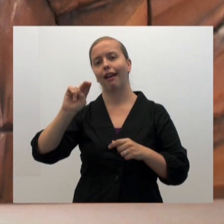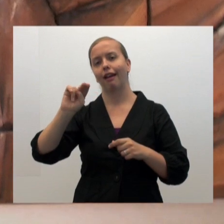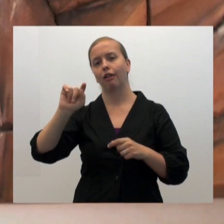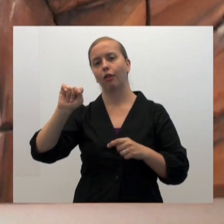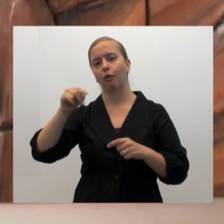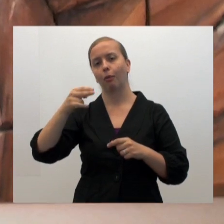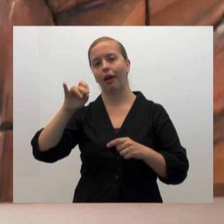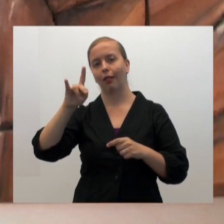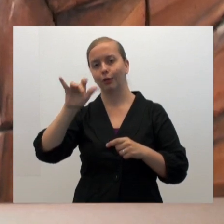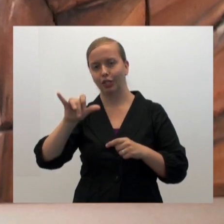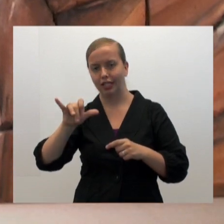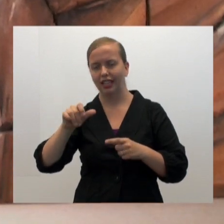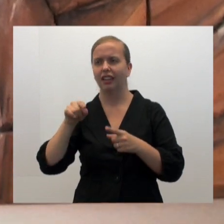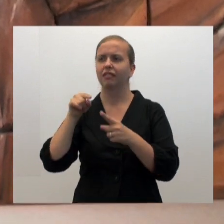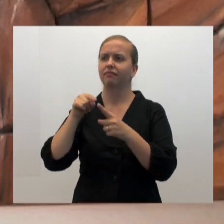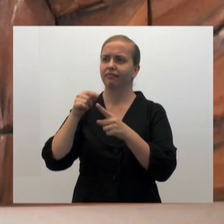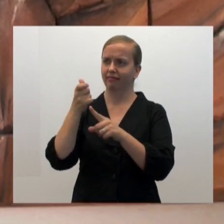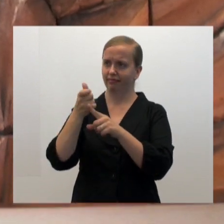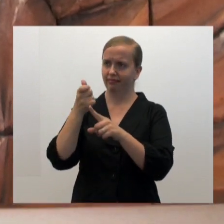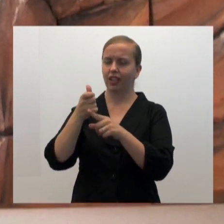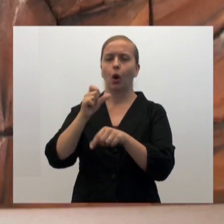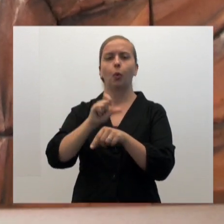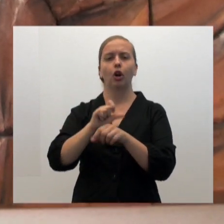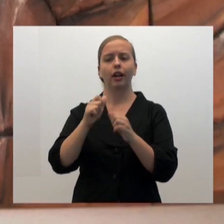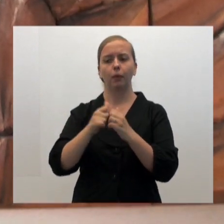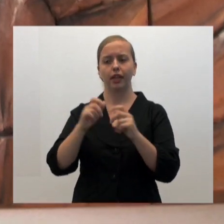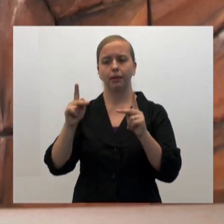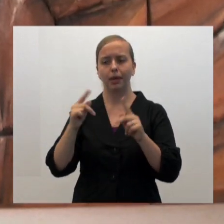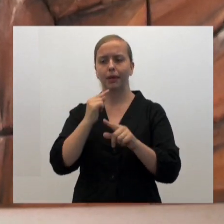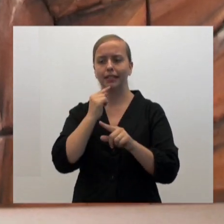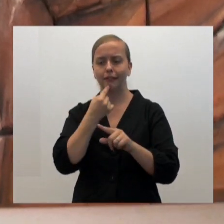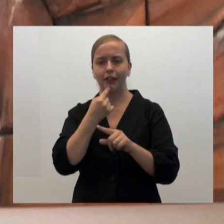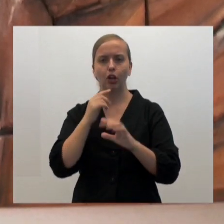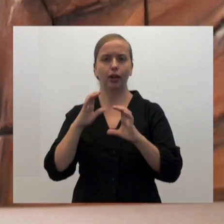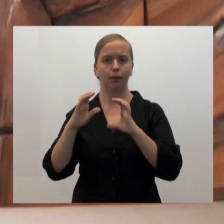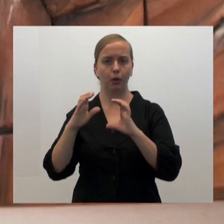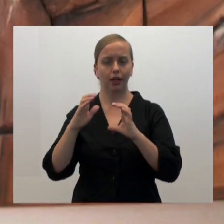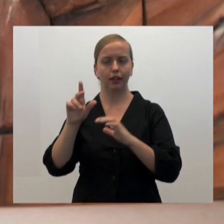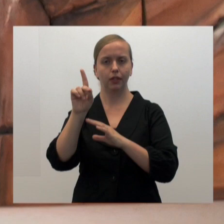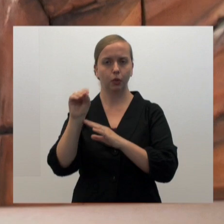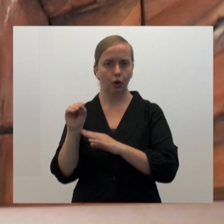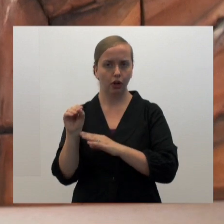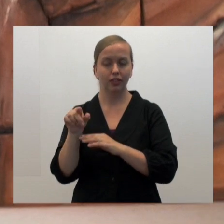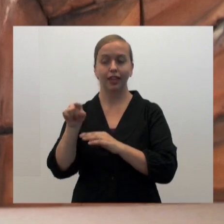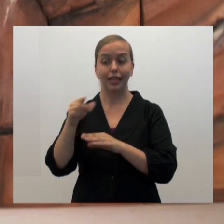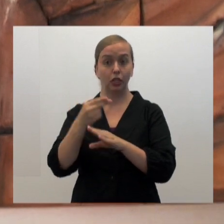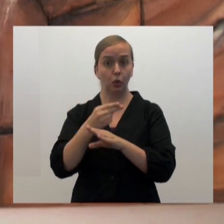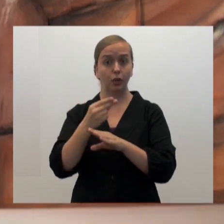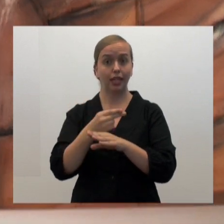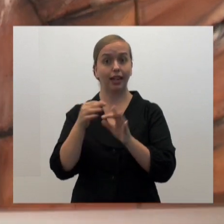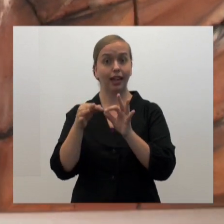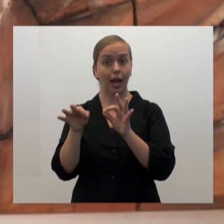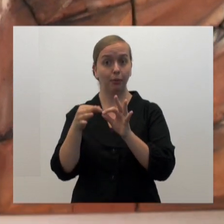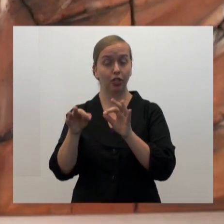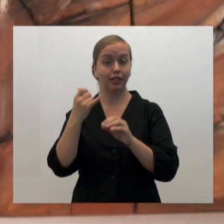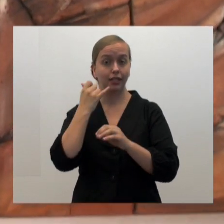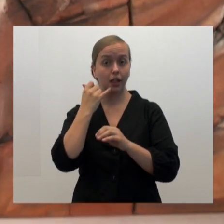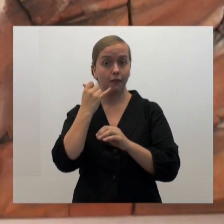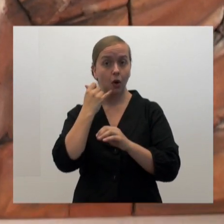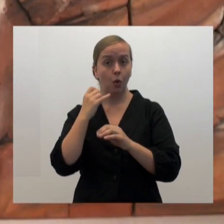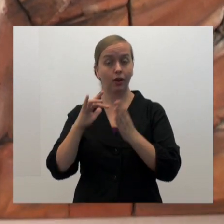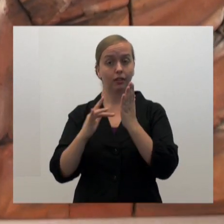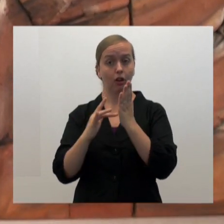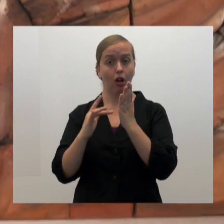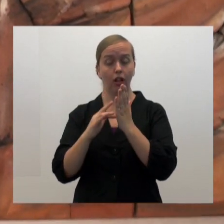linguistic anthropology. He's actually working now with people with severe communicative disorders. He's using